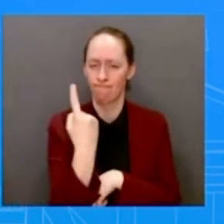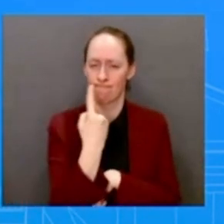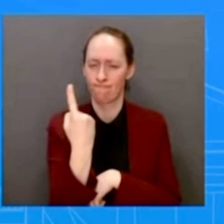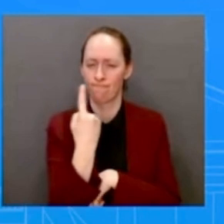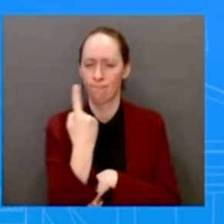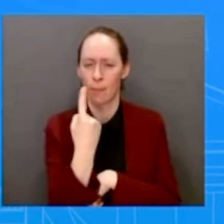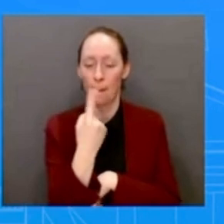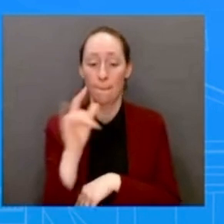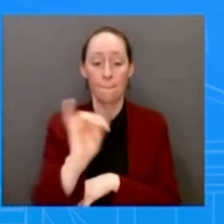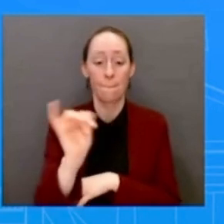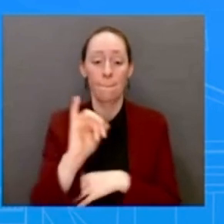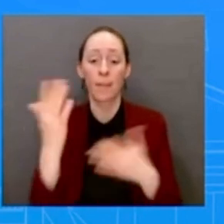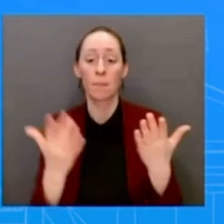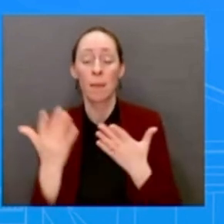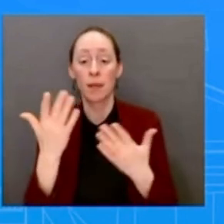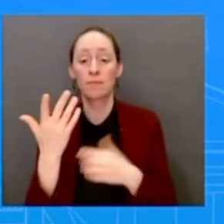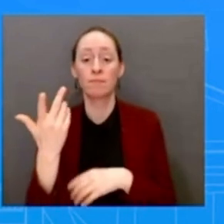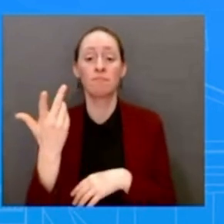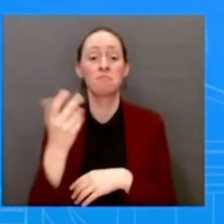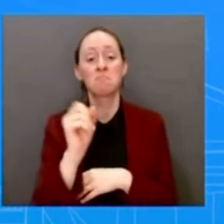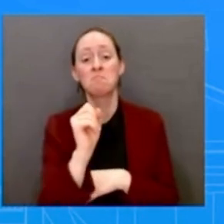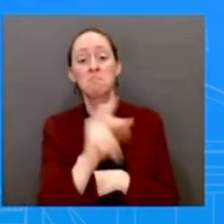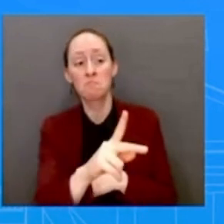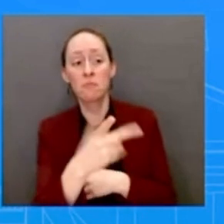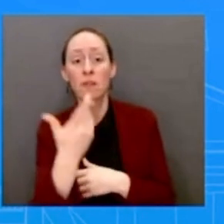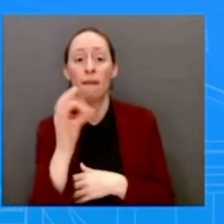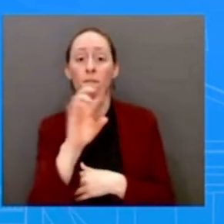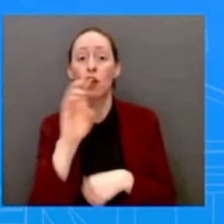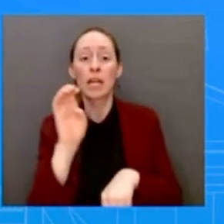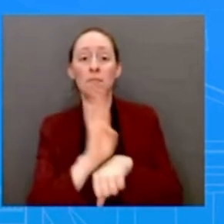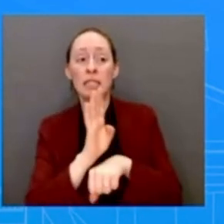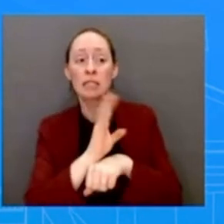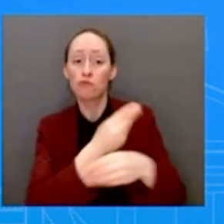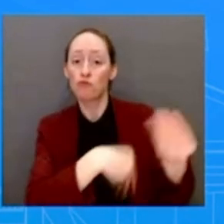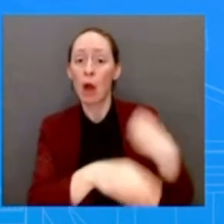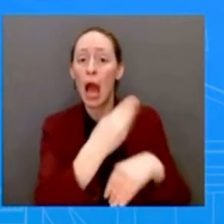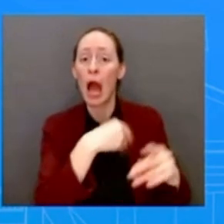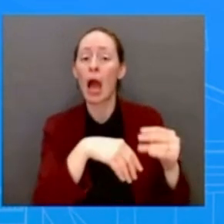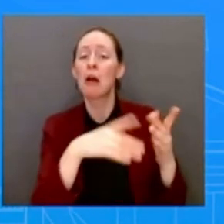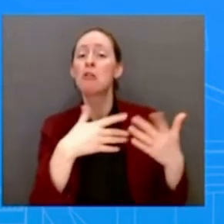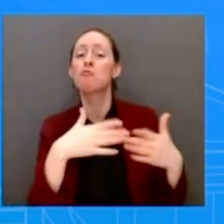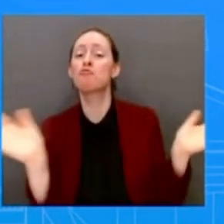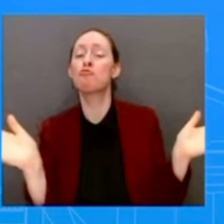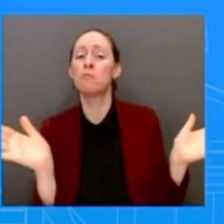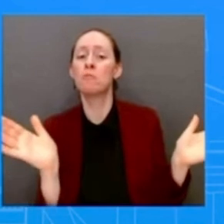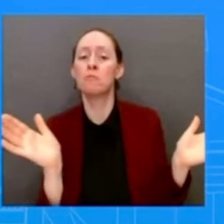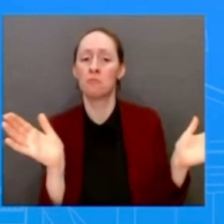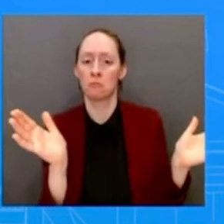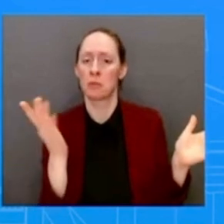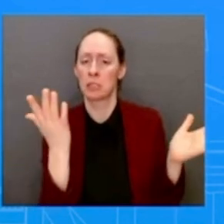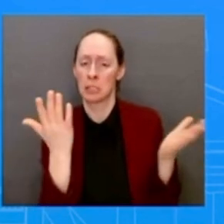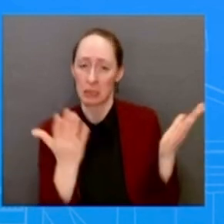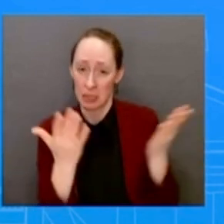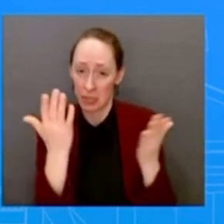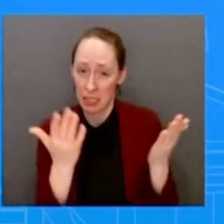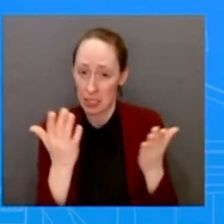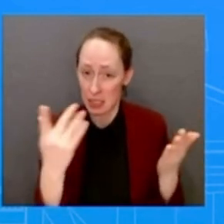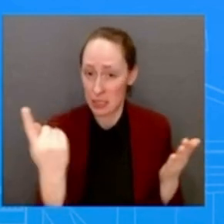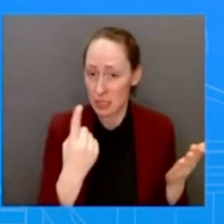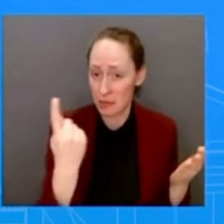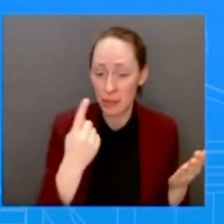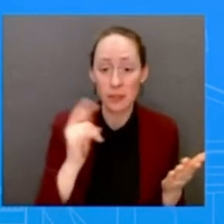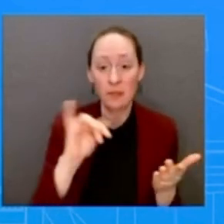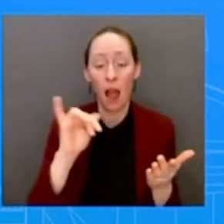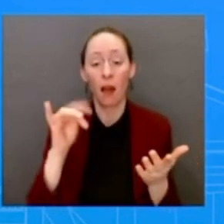EU that would put it on par roughly with Canada and Mexico. In of the IRA, can you say anything more about your hopes for reaching